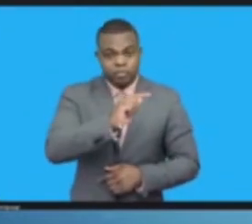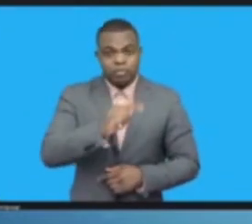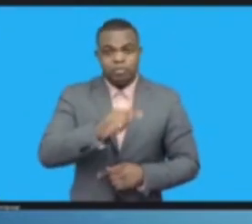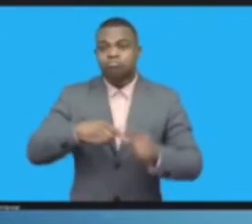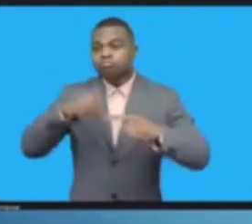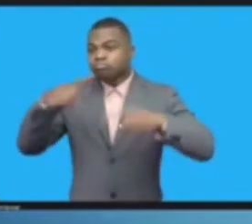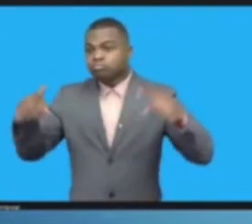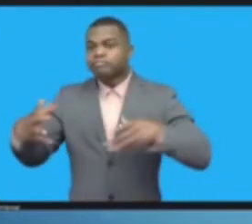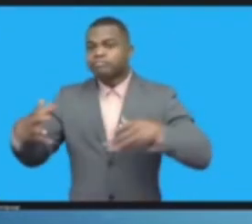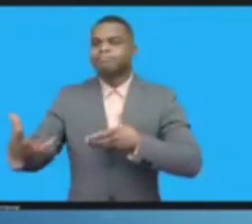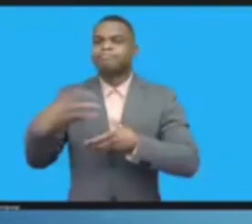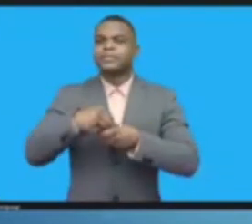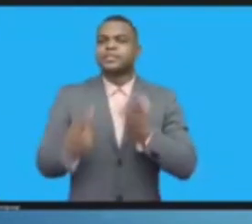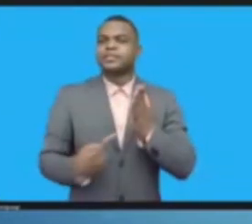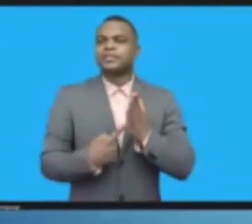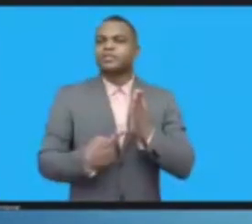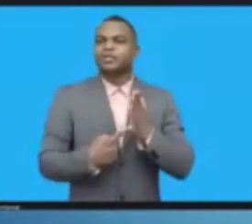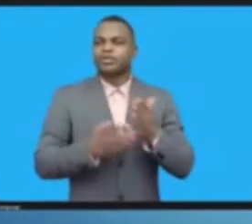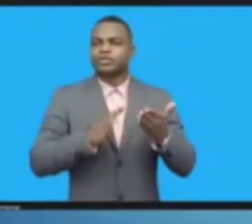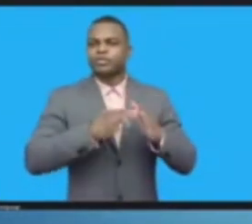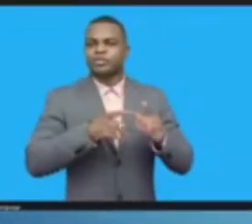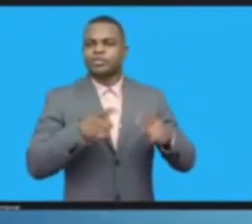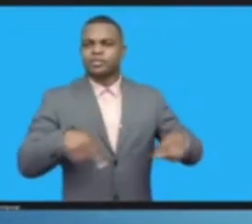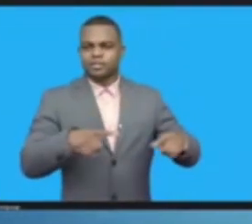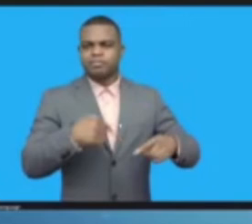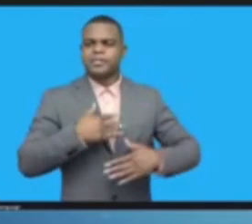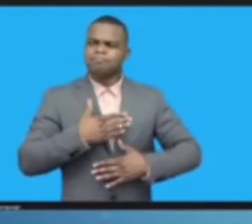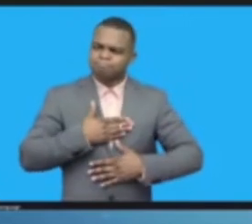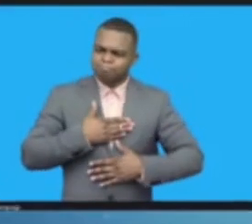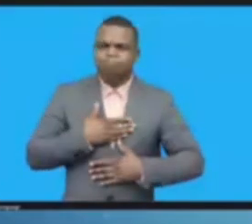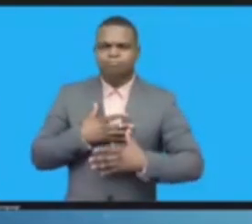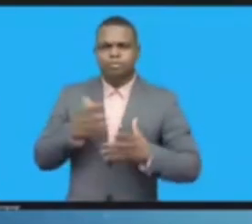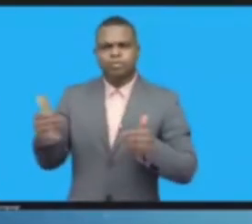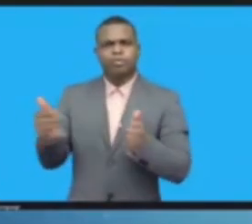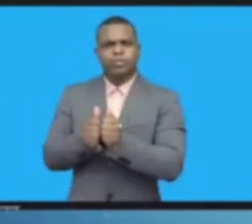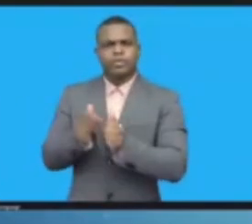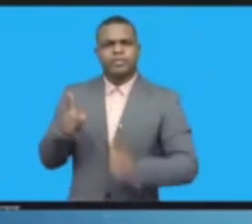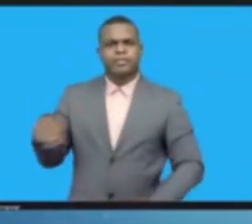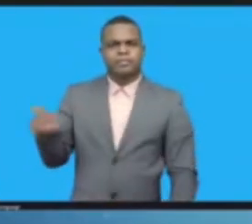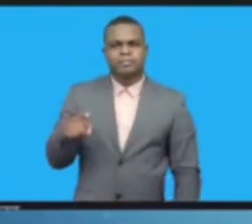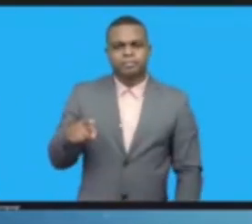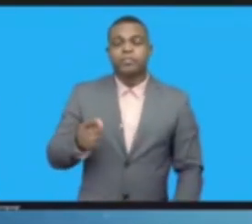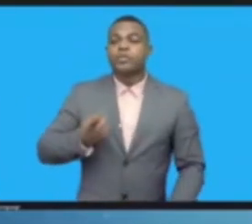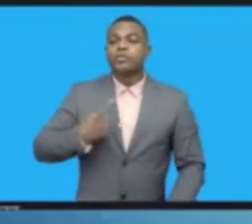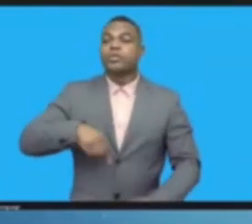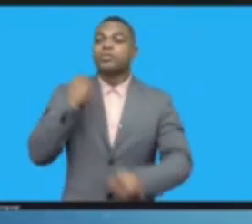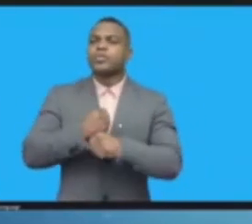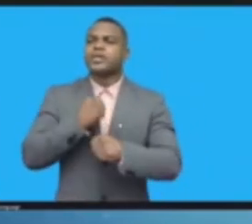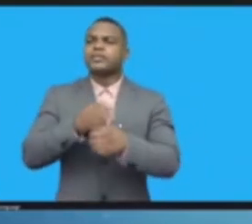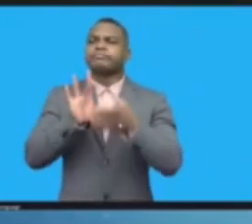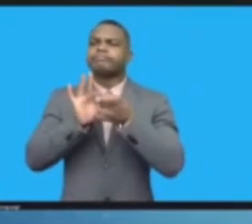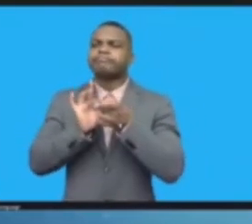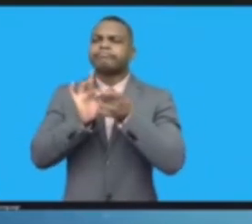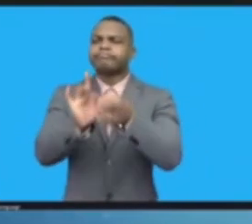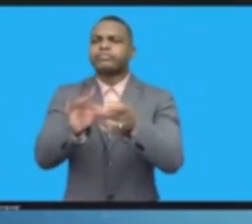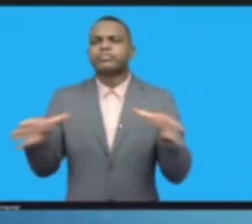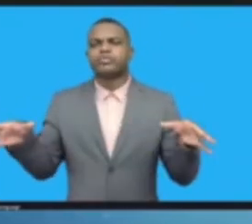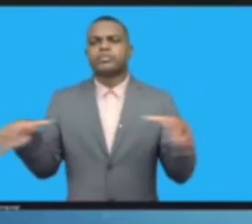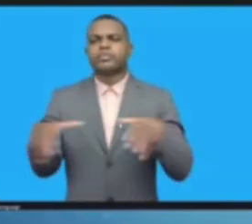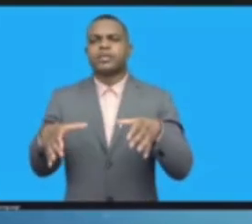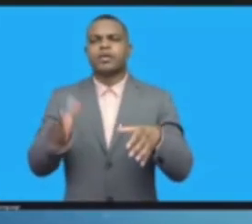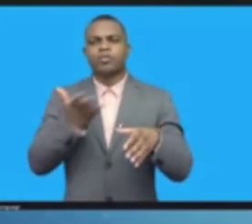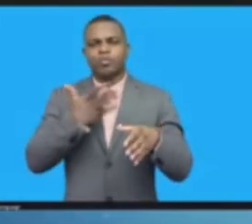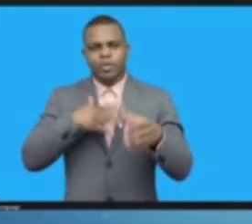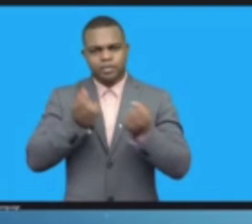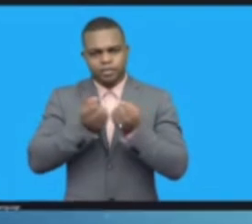You know, your operator might go down, your Wi-Fi might be taken over by your son. But you never hear the fact that the